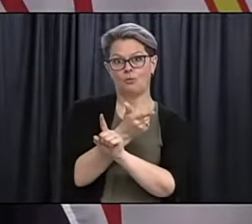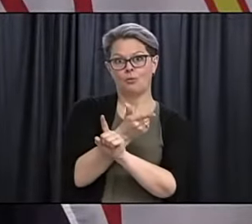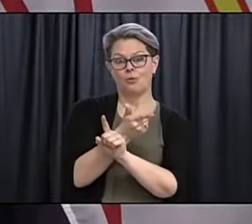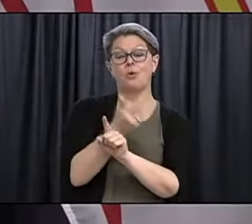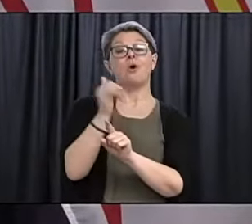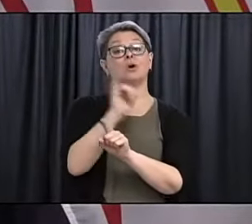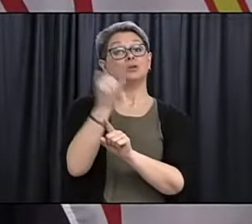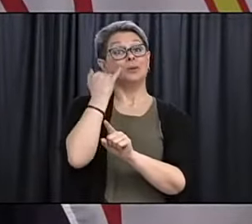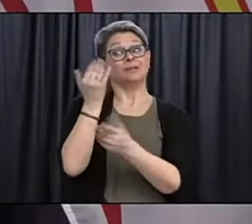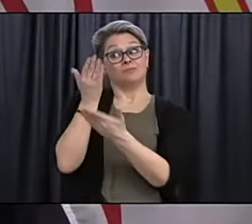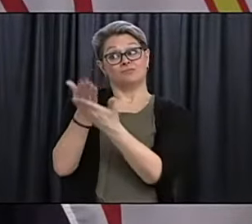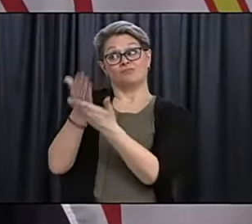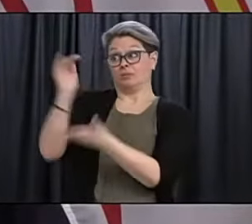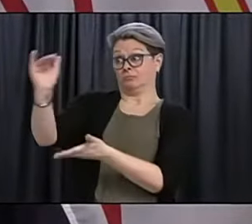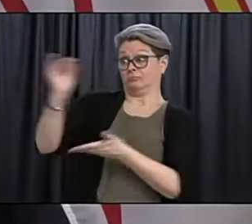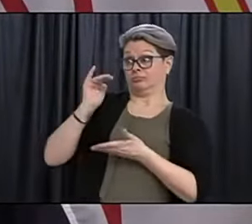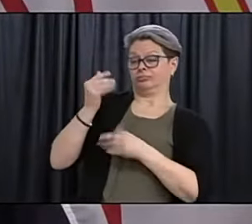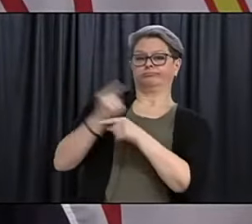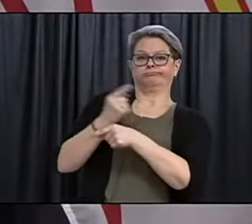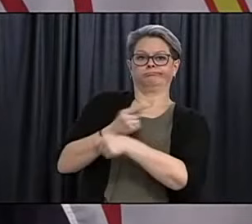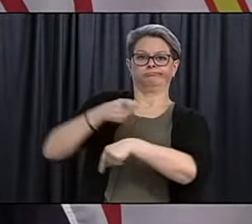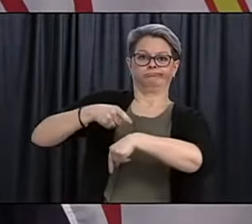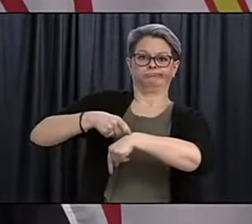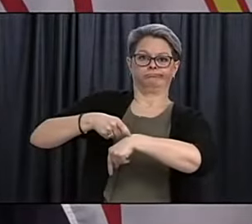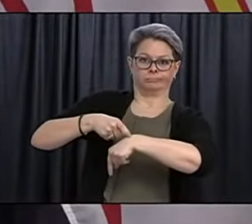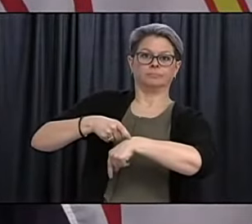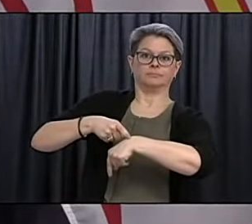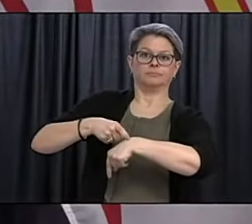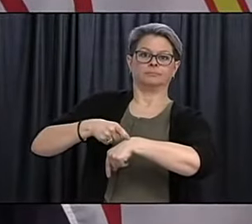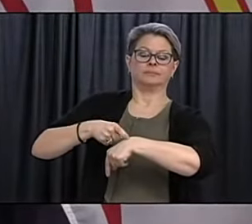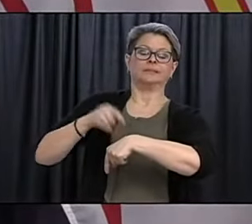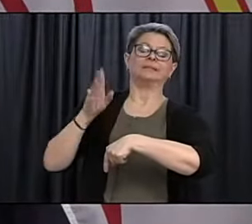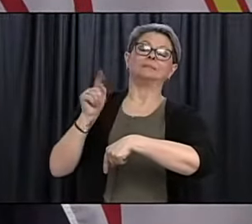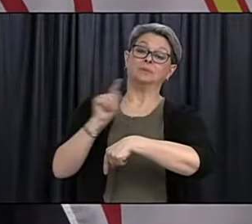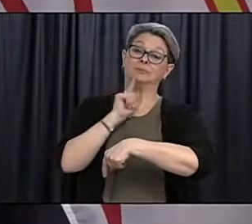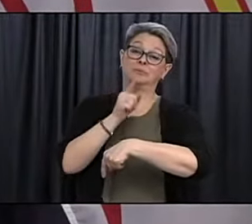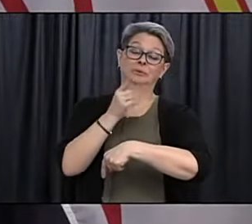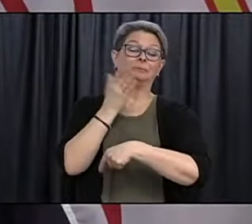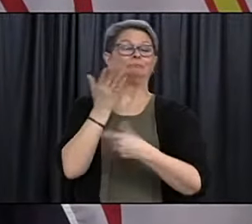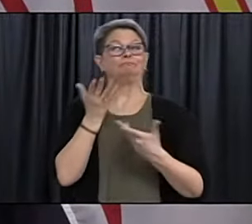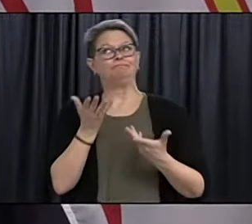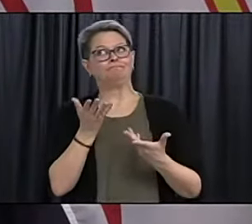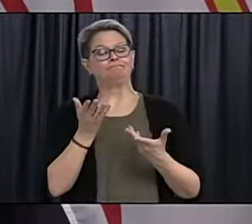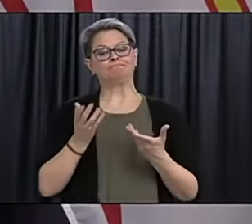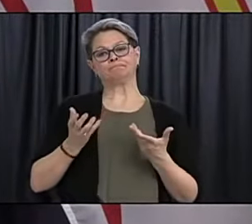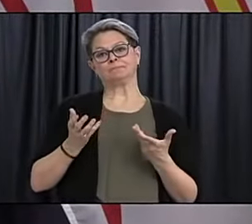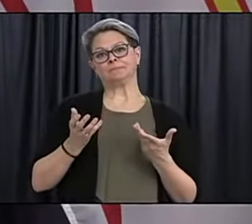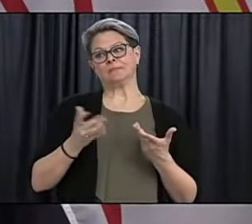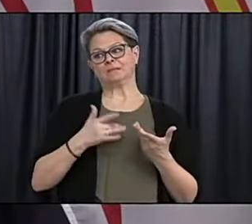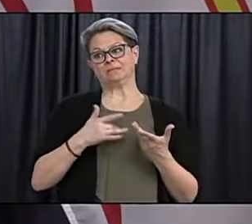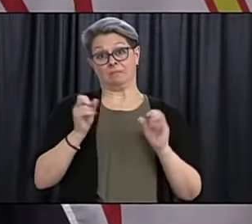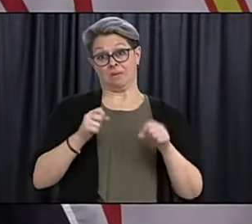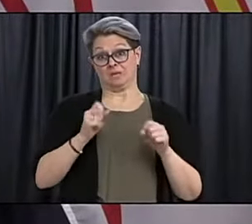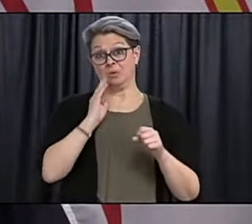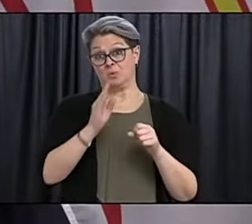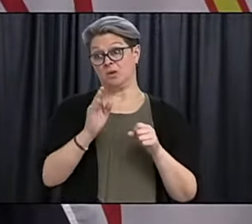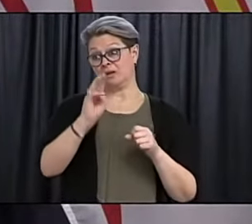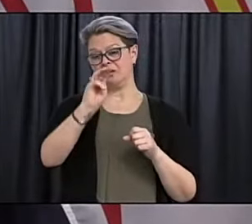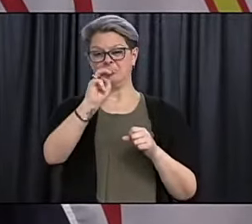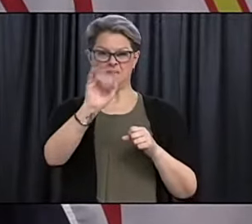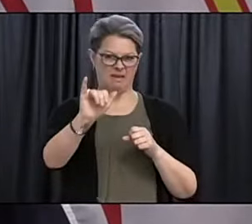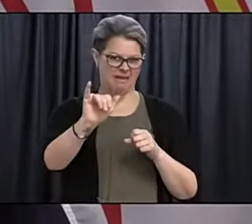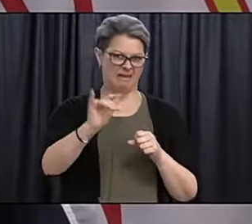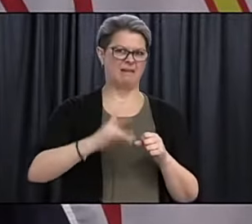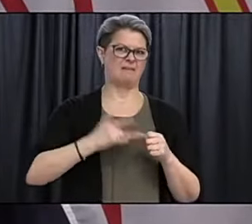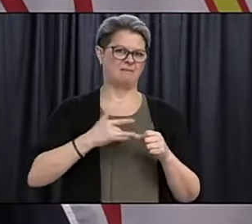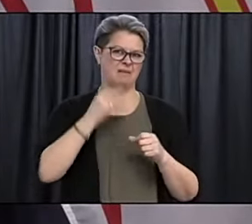stay on schedule as we expect them to. Um, but, uh, you know, it'll, it'll be likely, um, into May really before